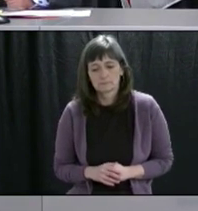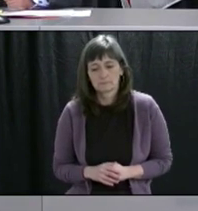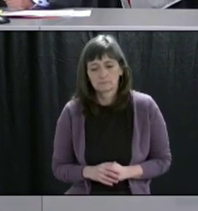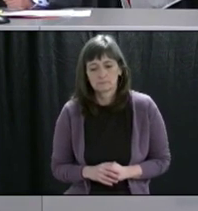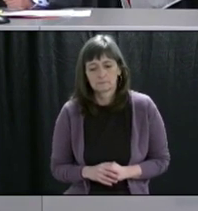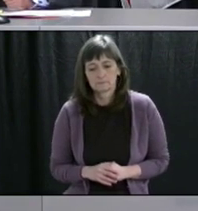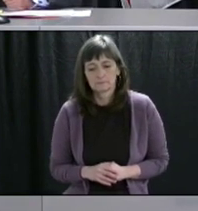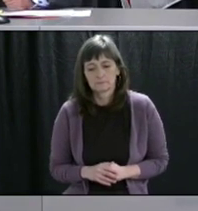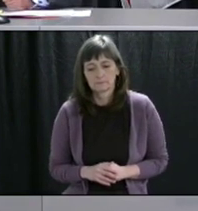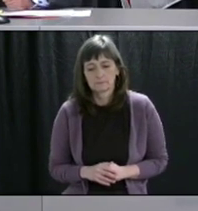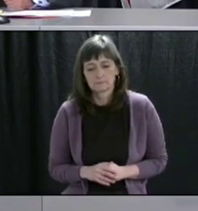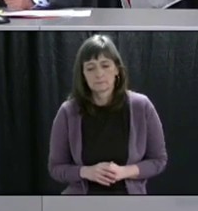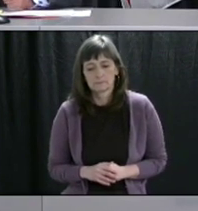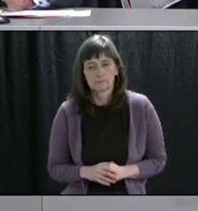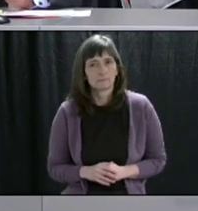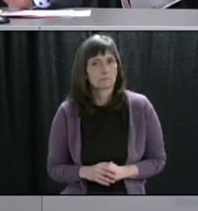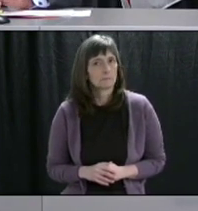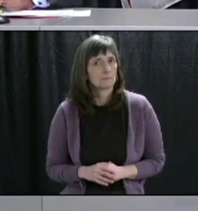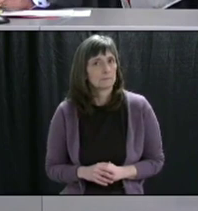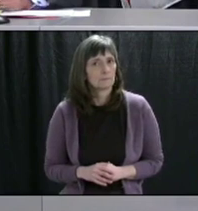Please first call one at this time.